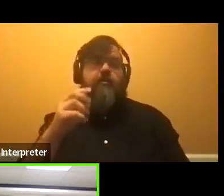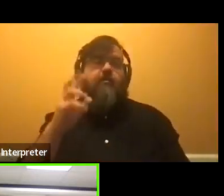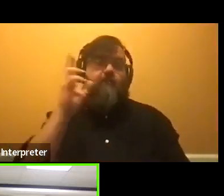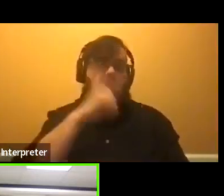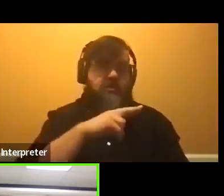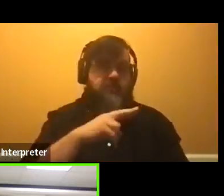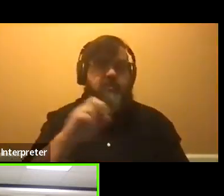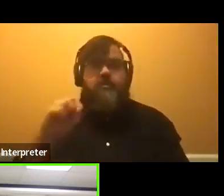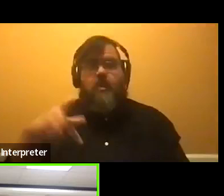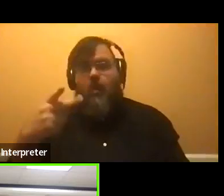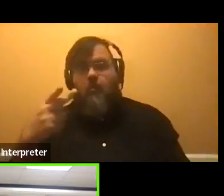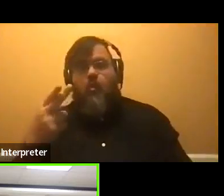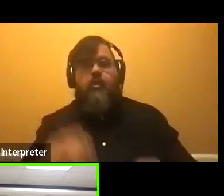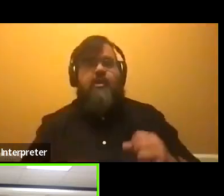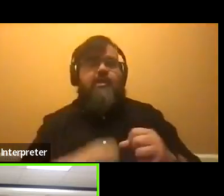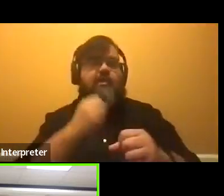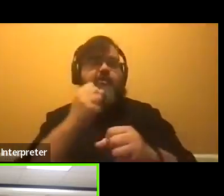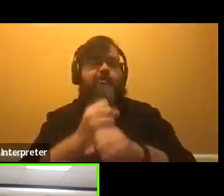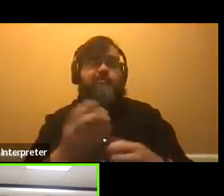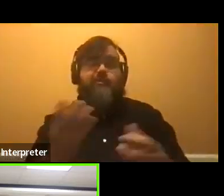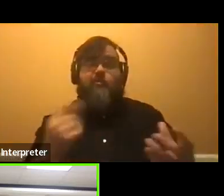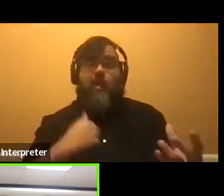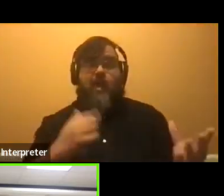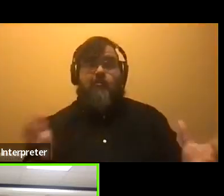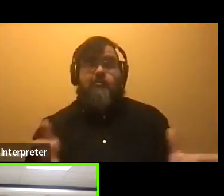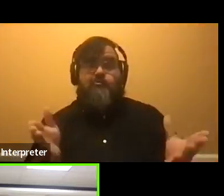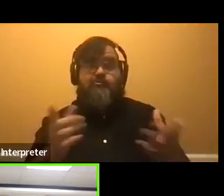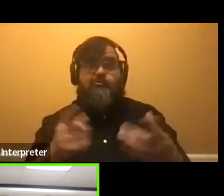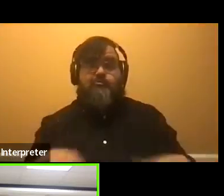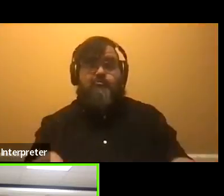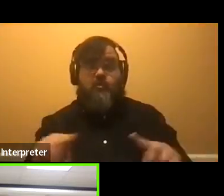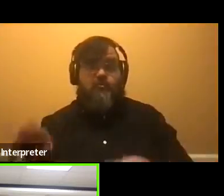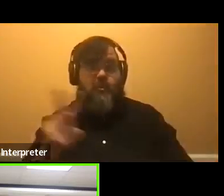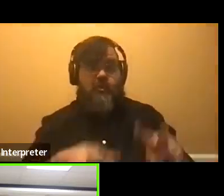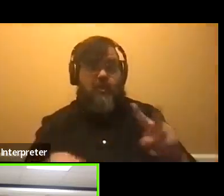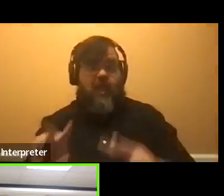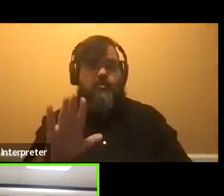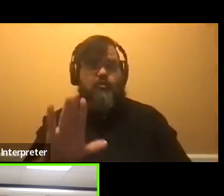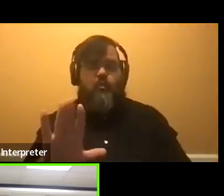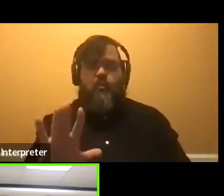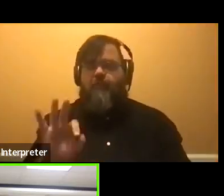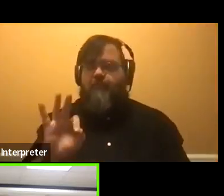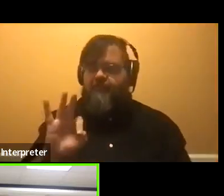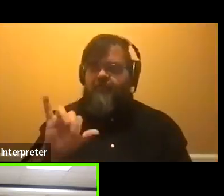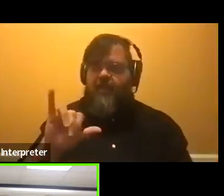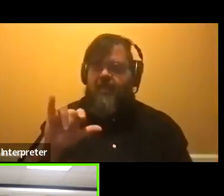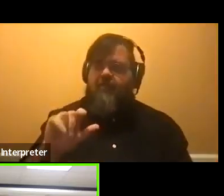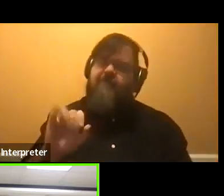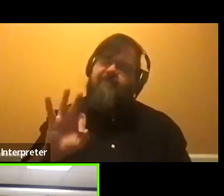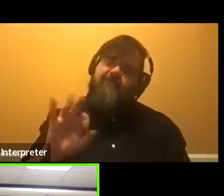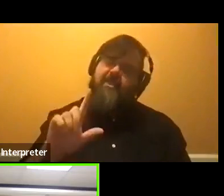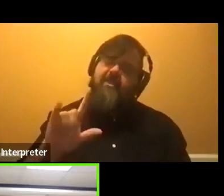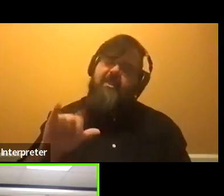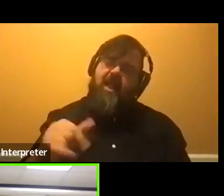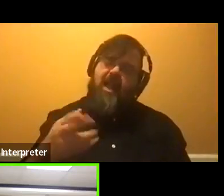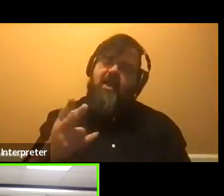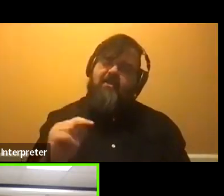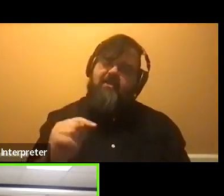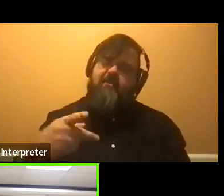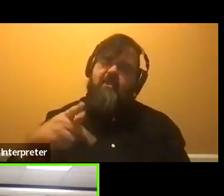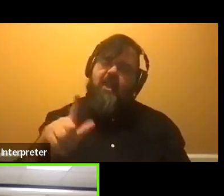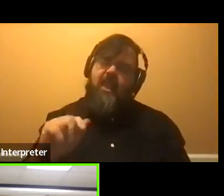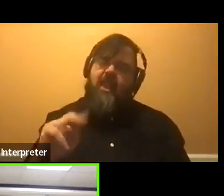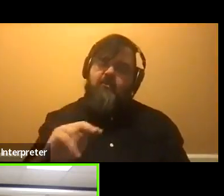Um, so I would like, I would encourage students to look at their flight plan and see like when they're like least busiest time would be.